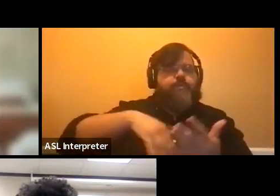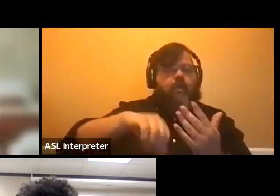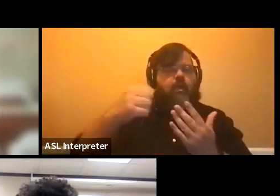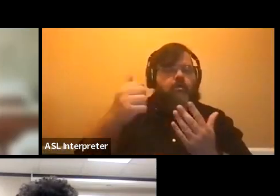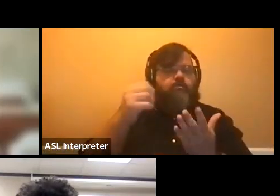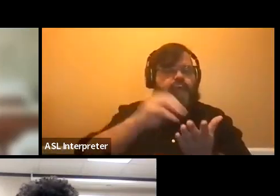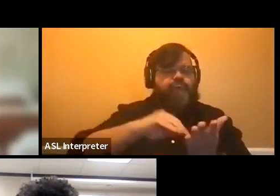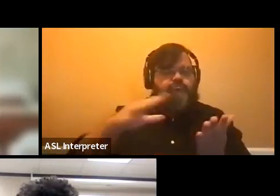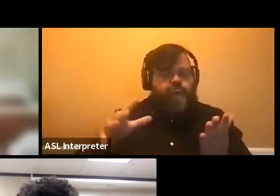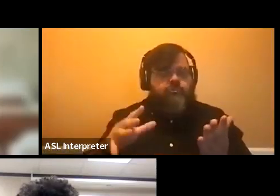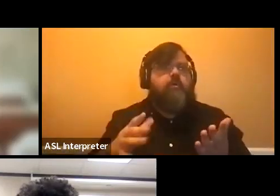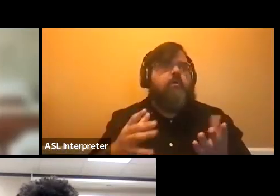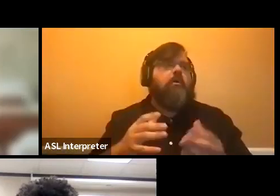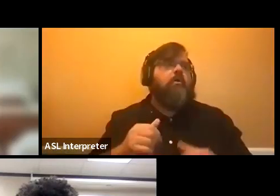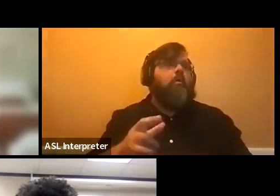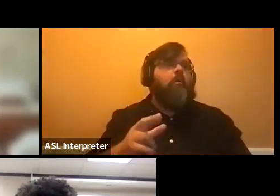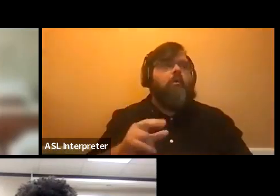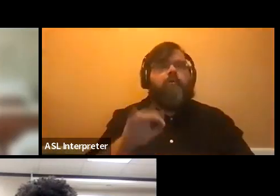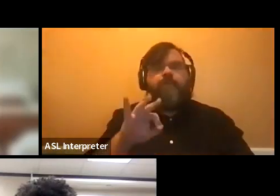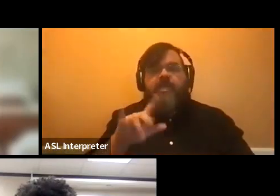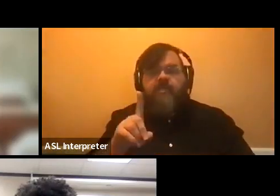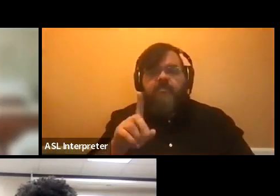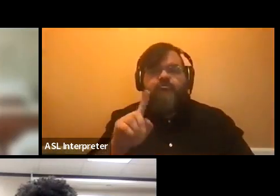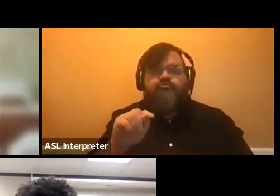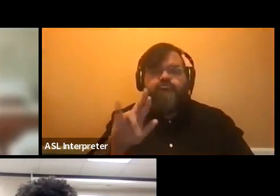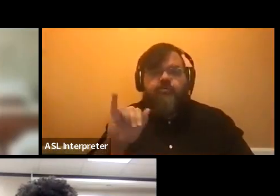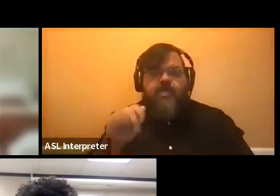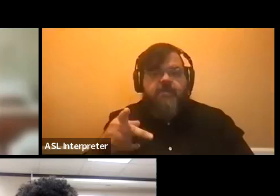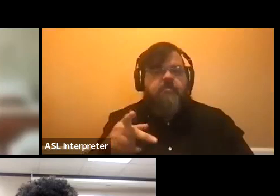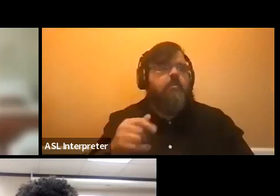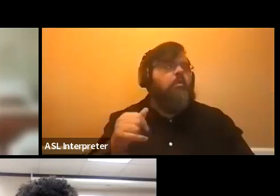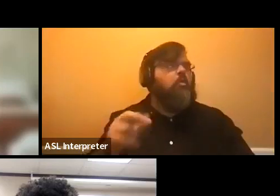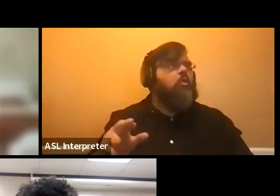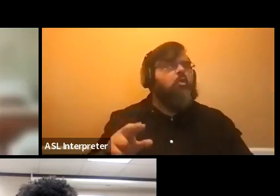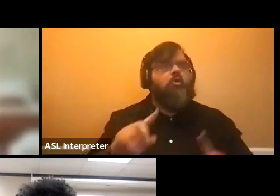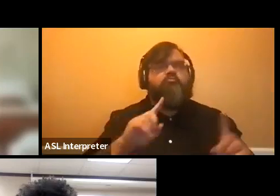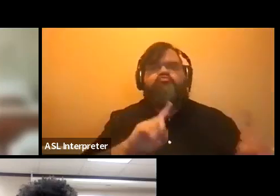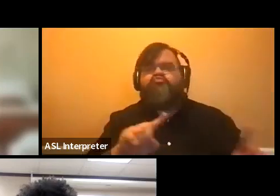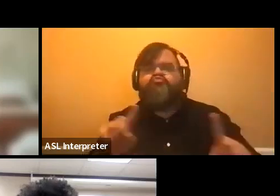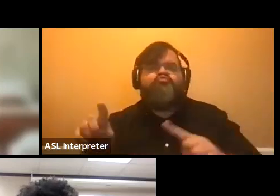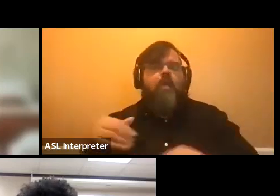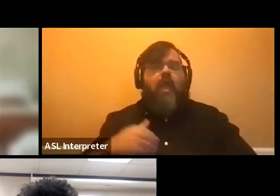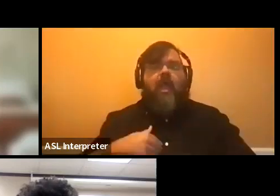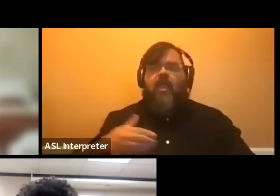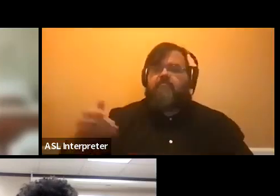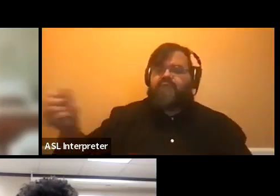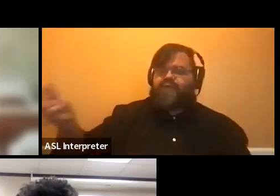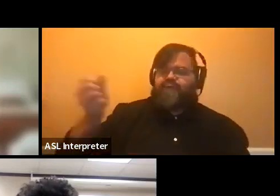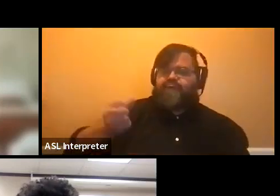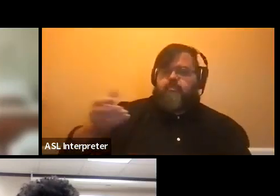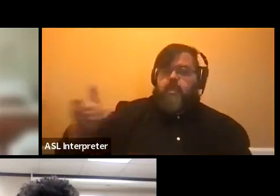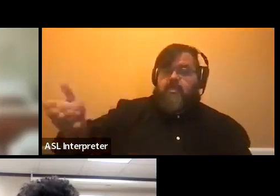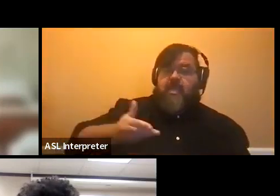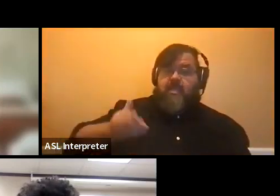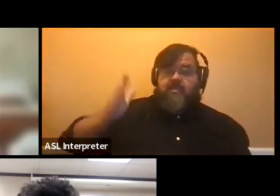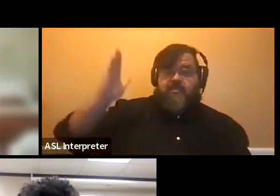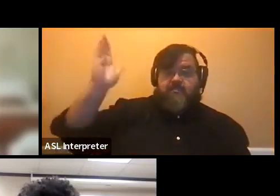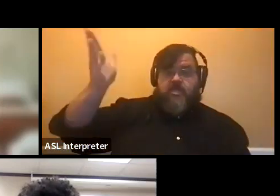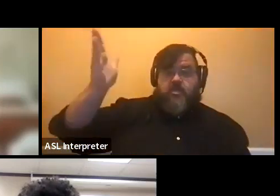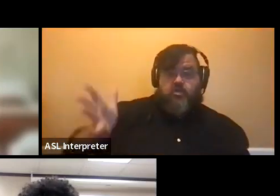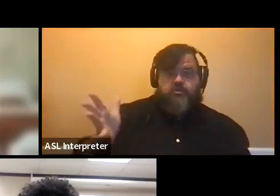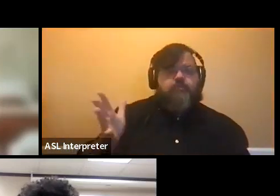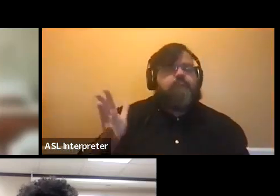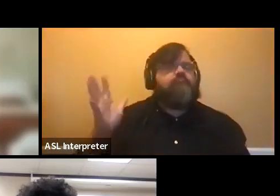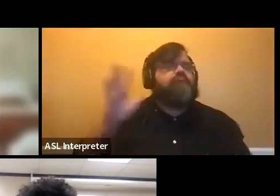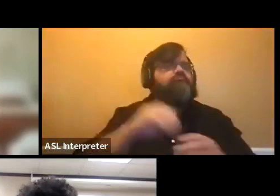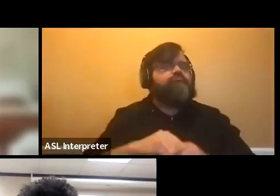to do field trips, but, or to have guest speakers or to engage in a panel discussion